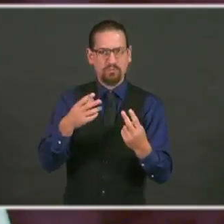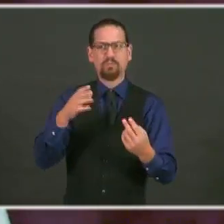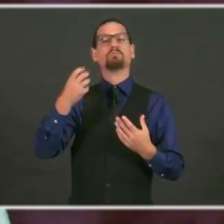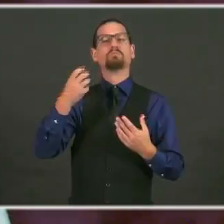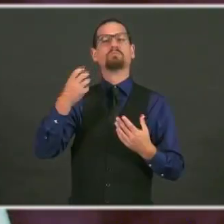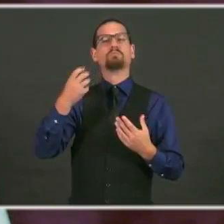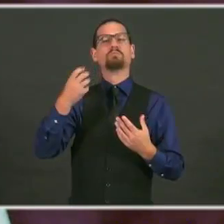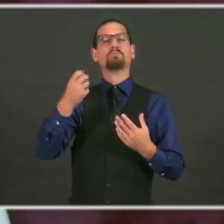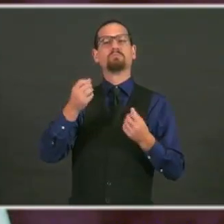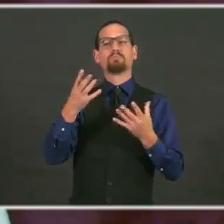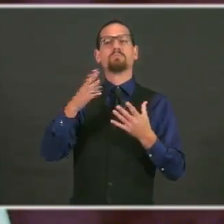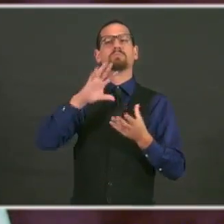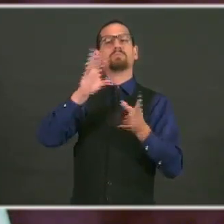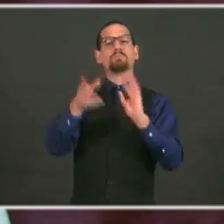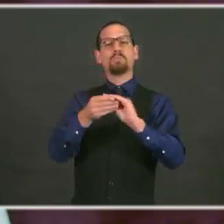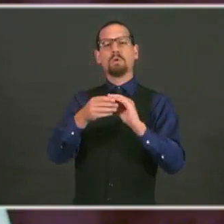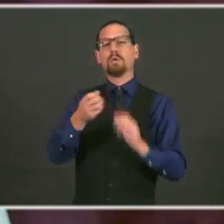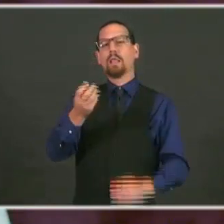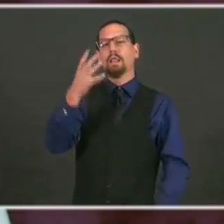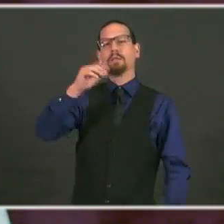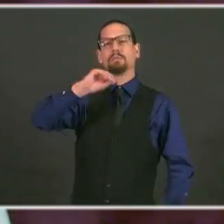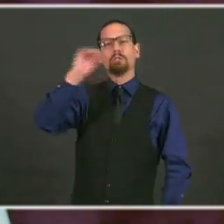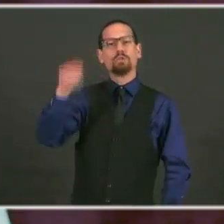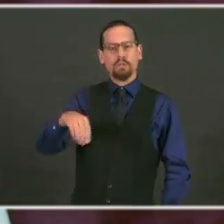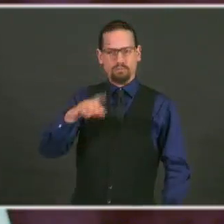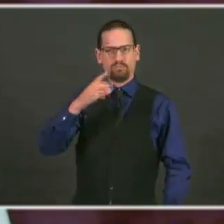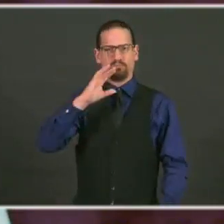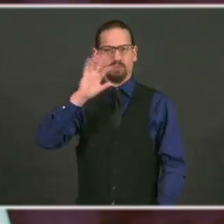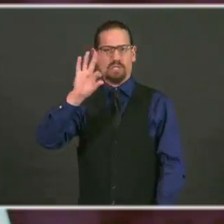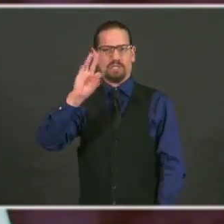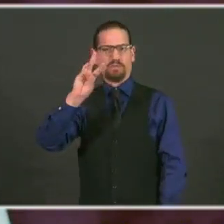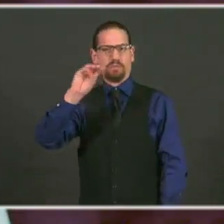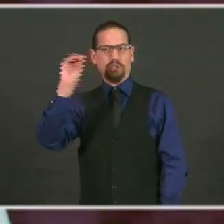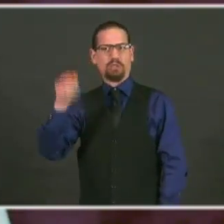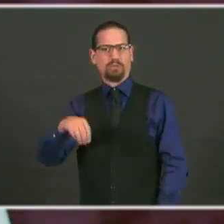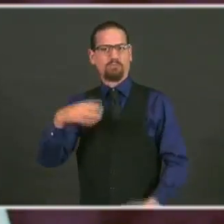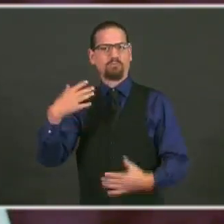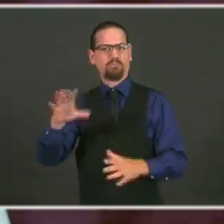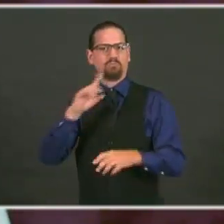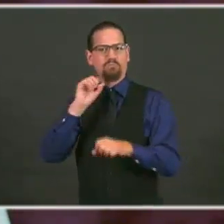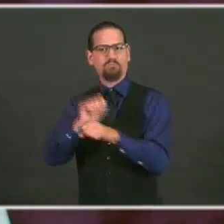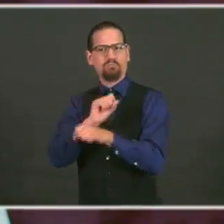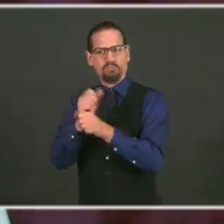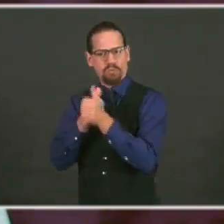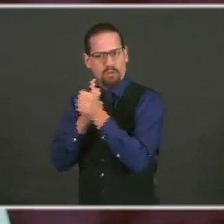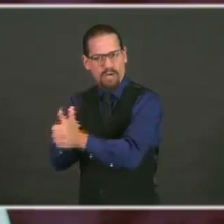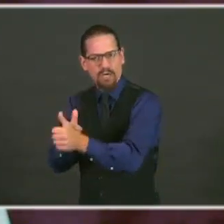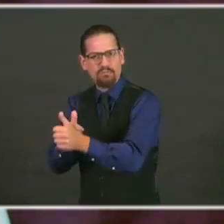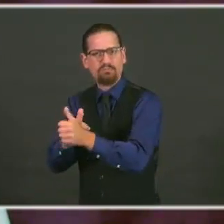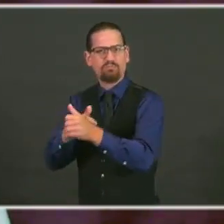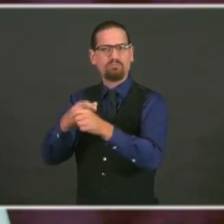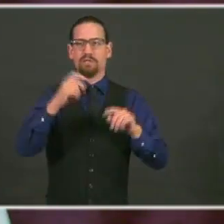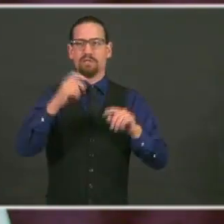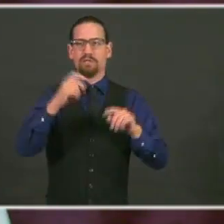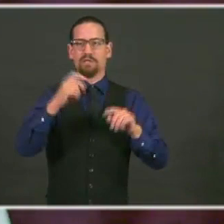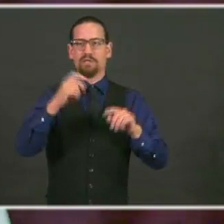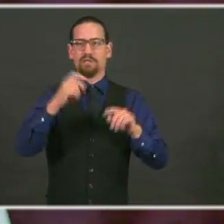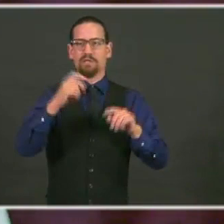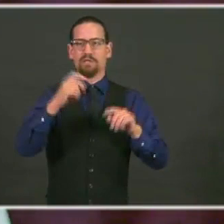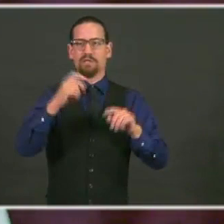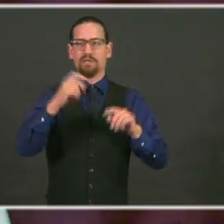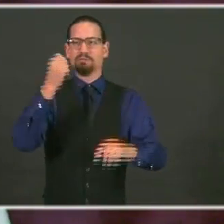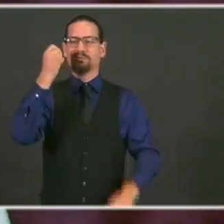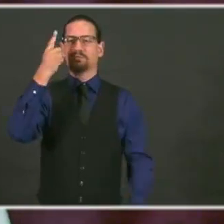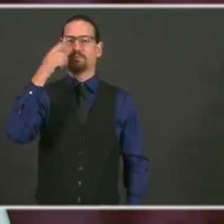only 3% of bars had some crowding in the bar area. That is fantastic. A month ago, was